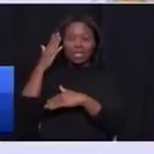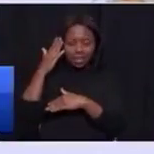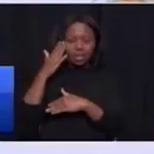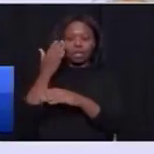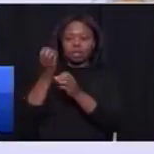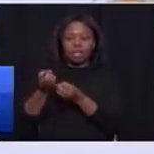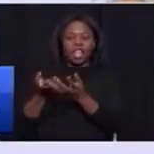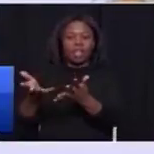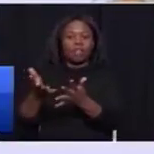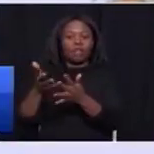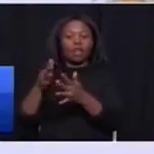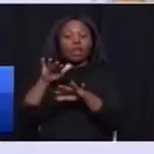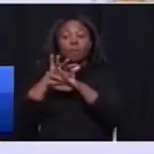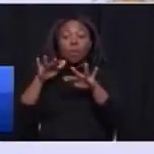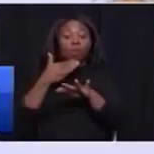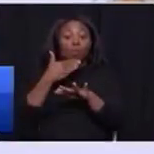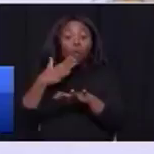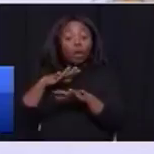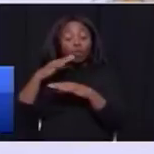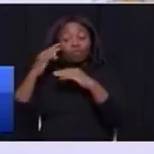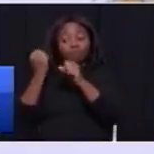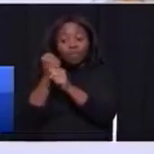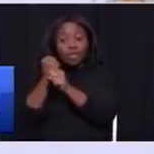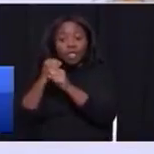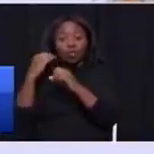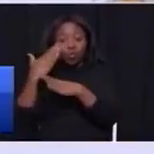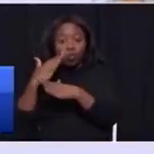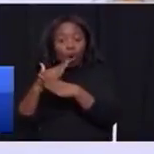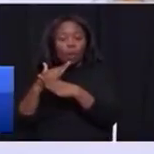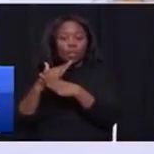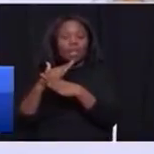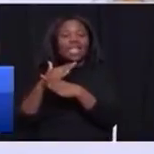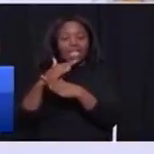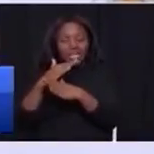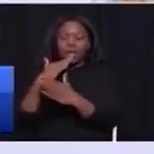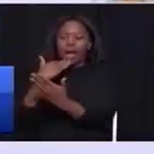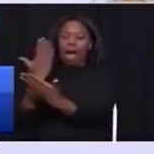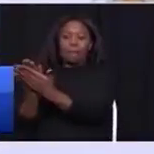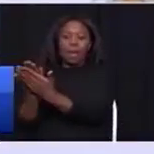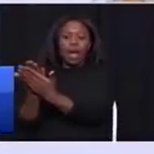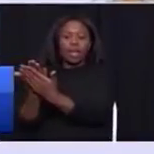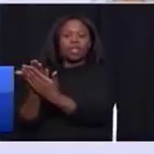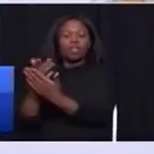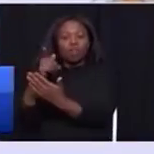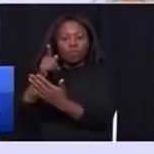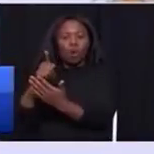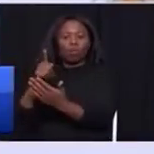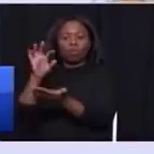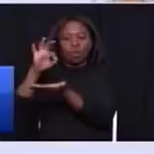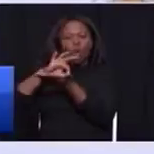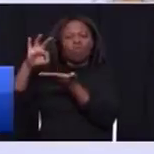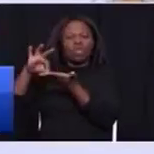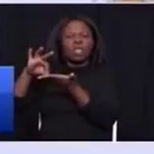and establish businesses in townships to apply for the leasing of this land from